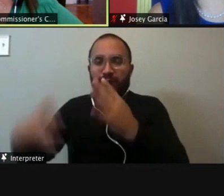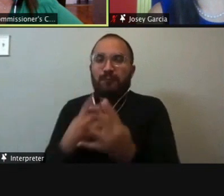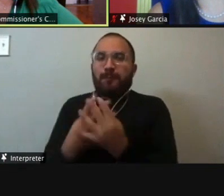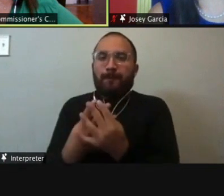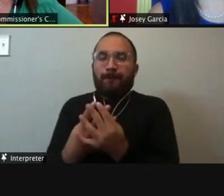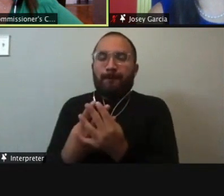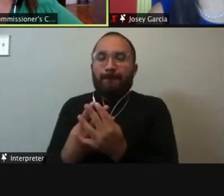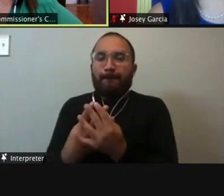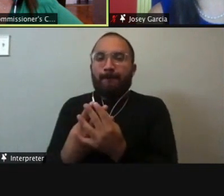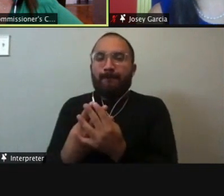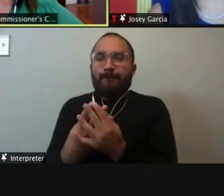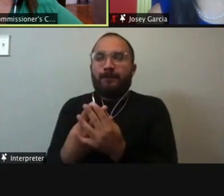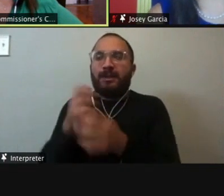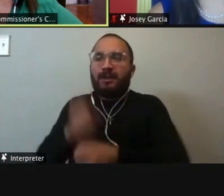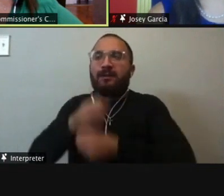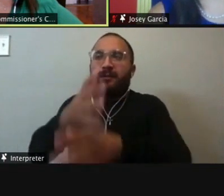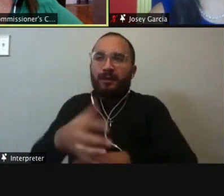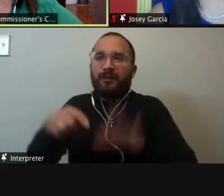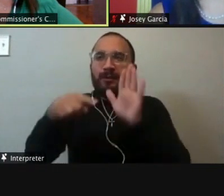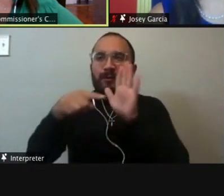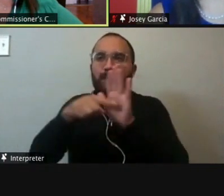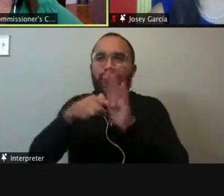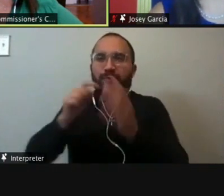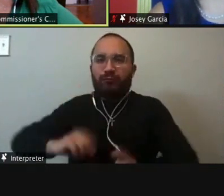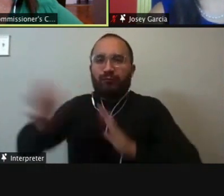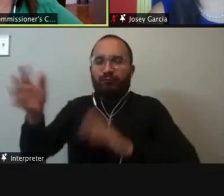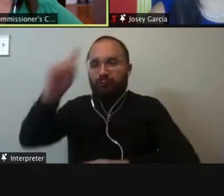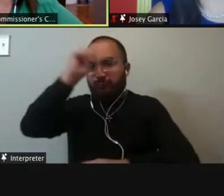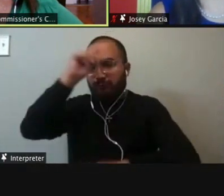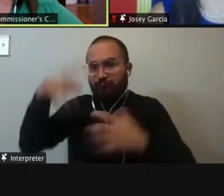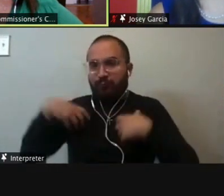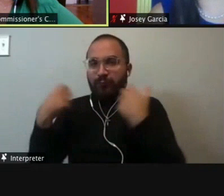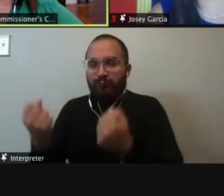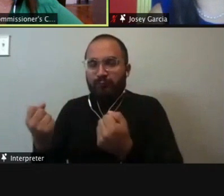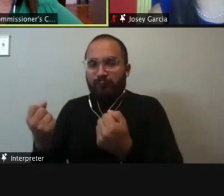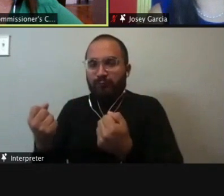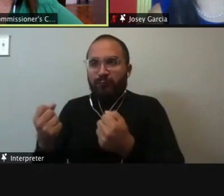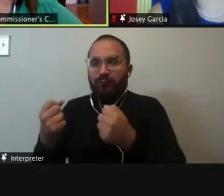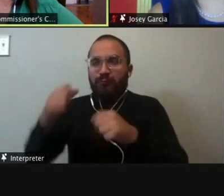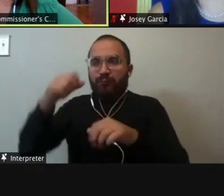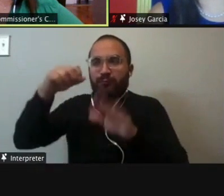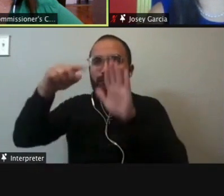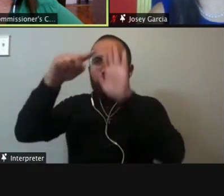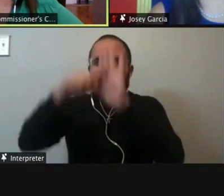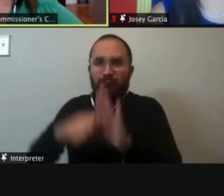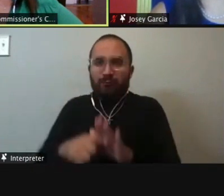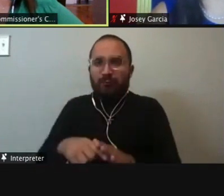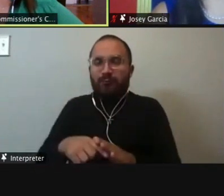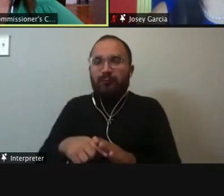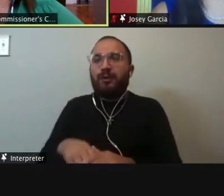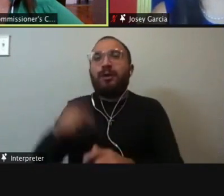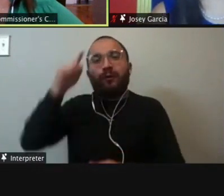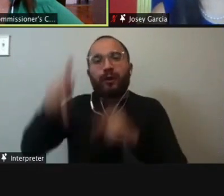again, it's proven to cause mental deterioration and stress in citizens, many of whom already suffer from mental illness.